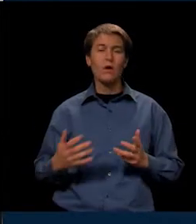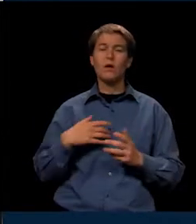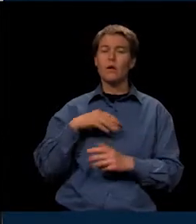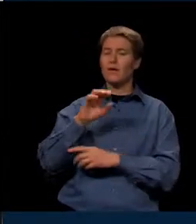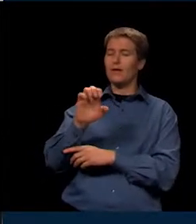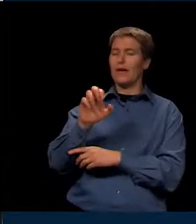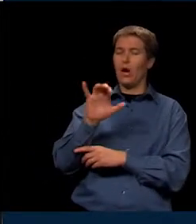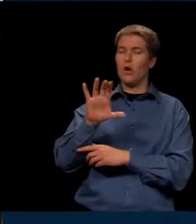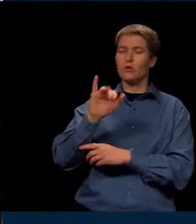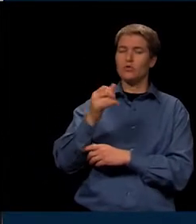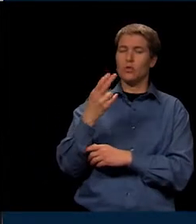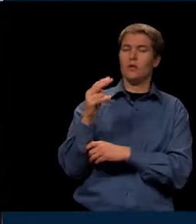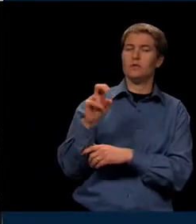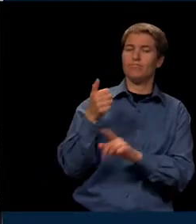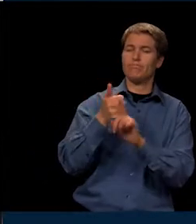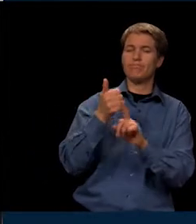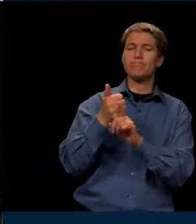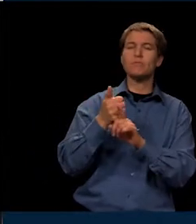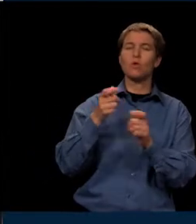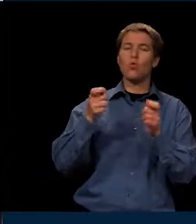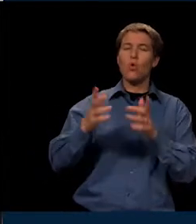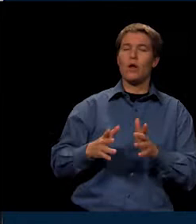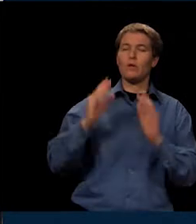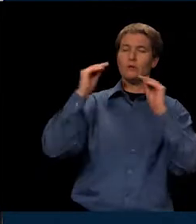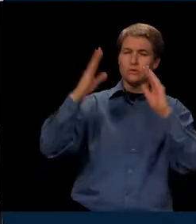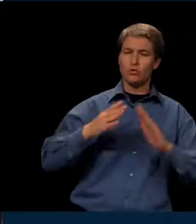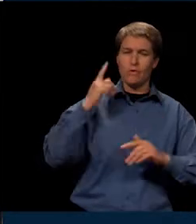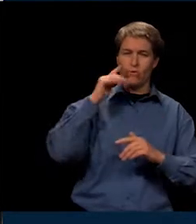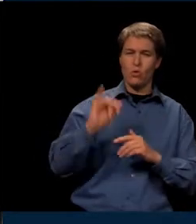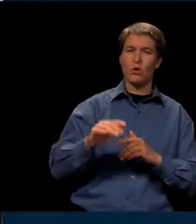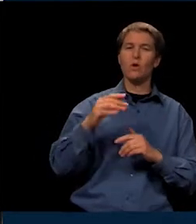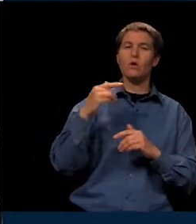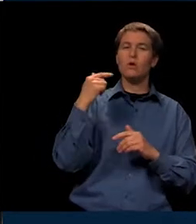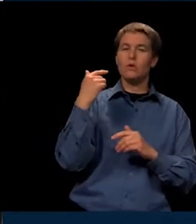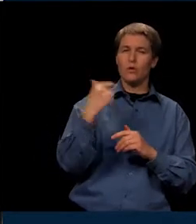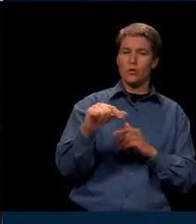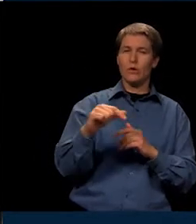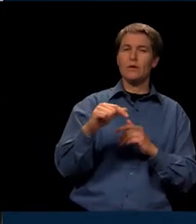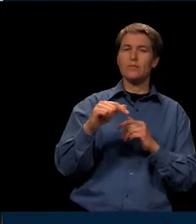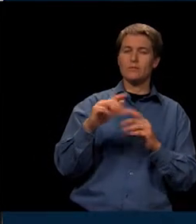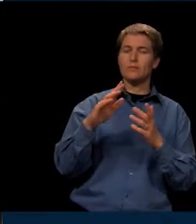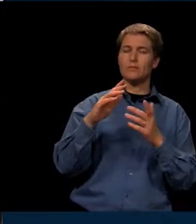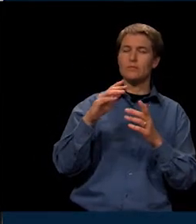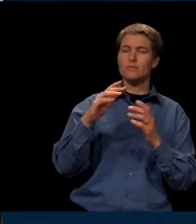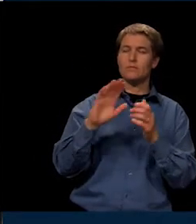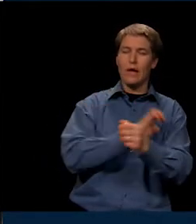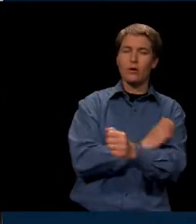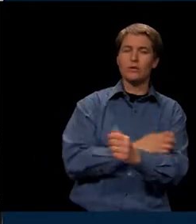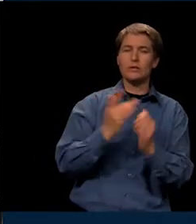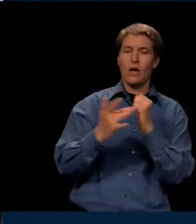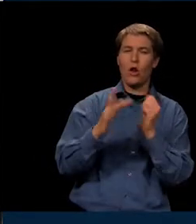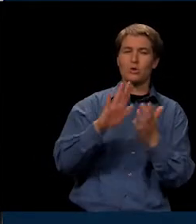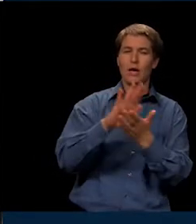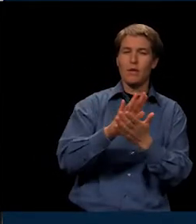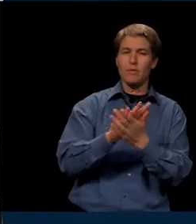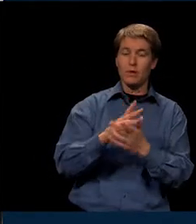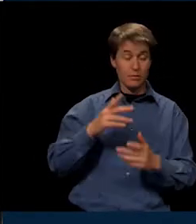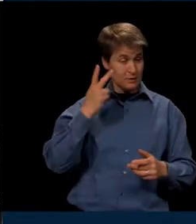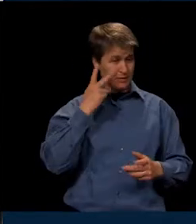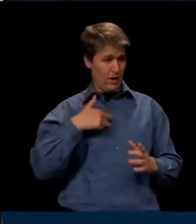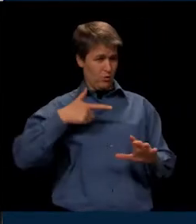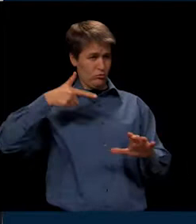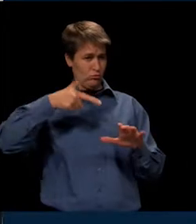the coordinator and instructor for the Green Energy Technology Academy. The other thing I want to show you is actually how to start drilling the holes correctly on the component